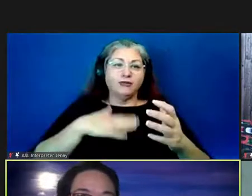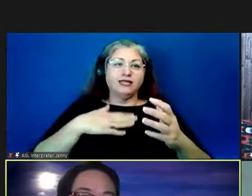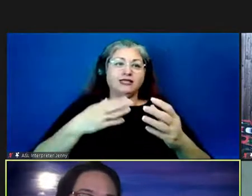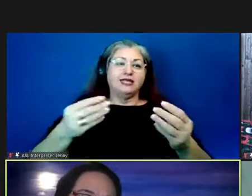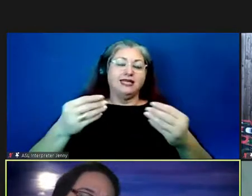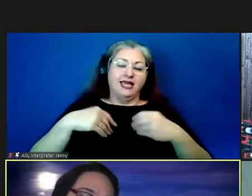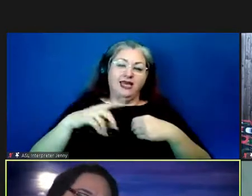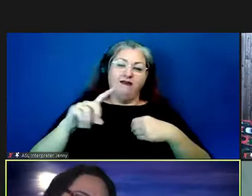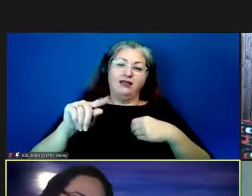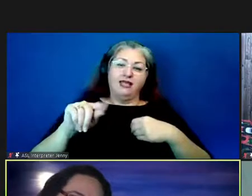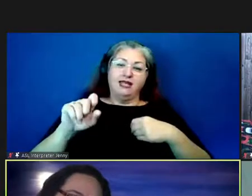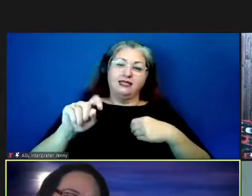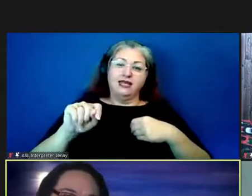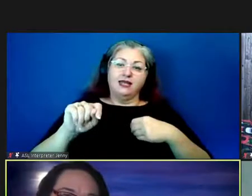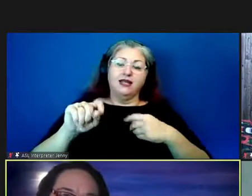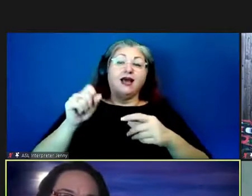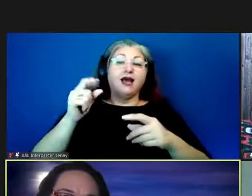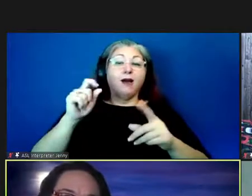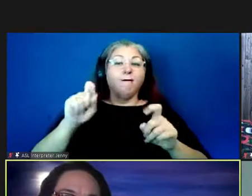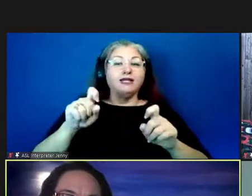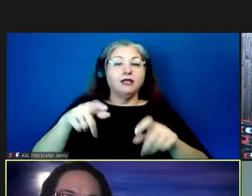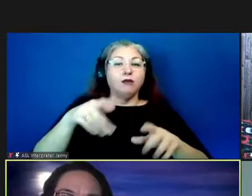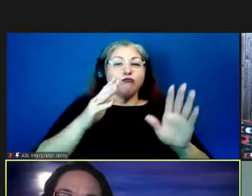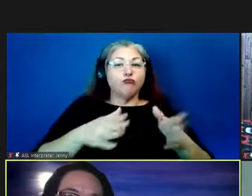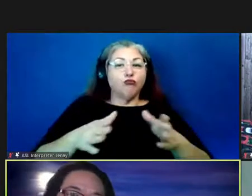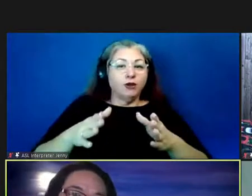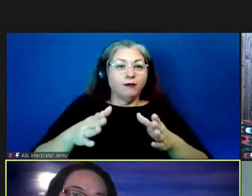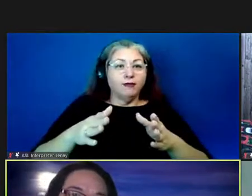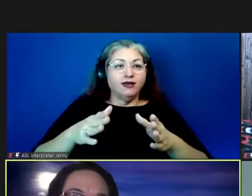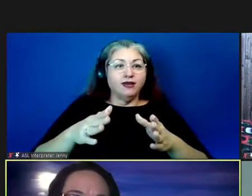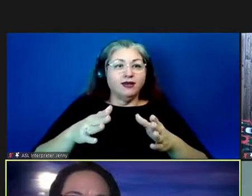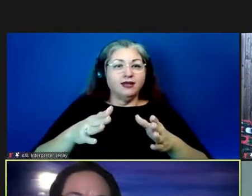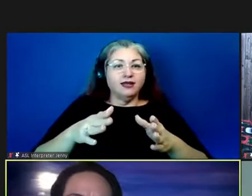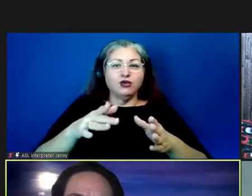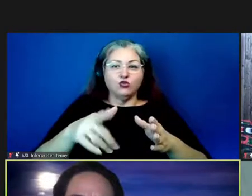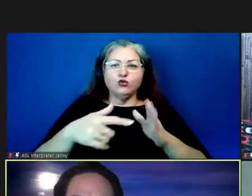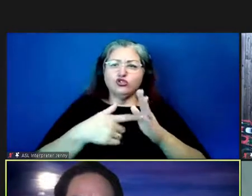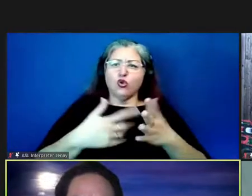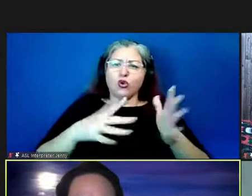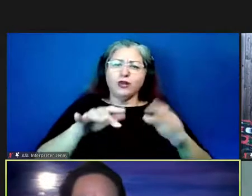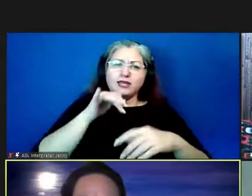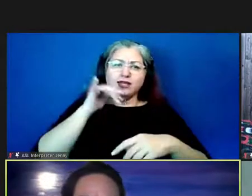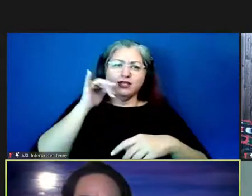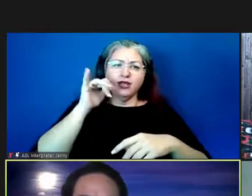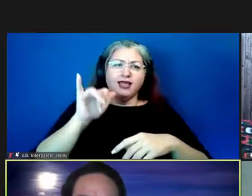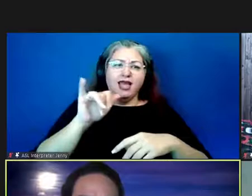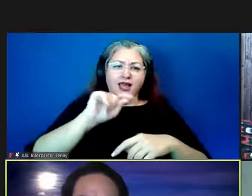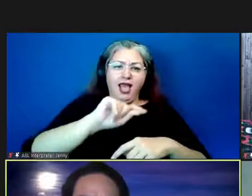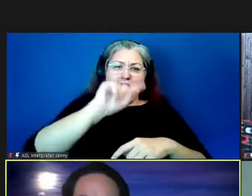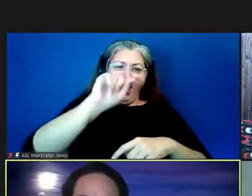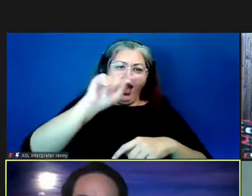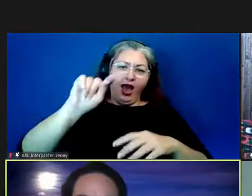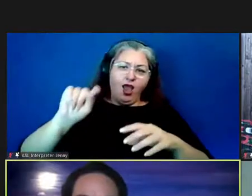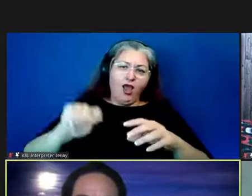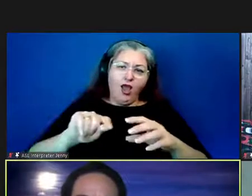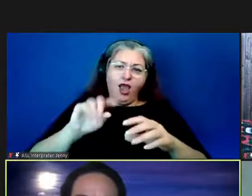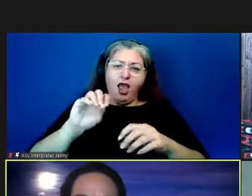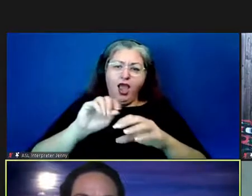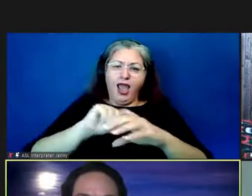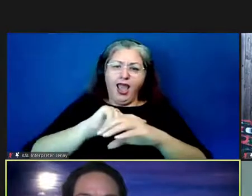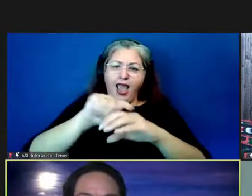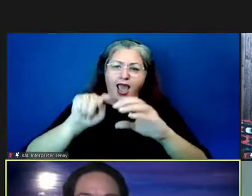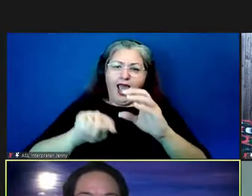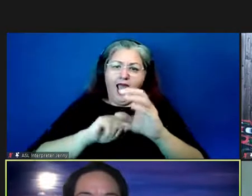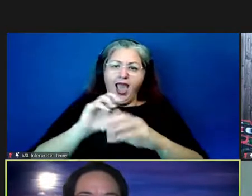a data set but then you have to prep that data set the way that you know you showed it yesterday you showed the outlines and um remember